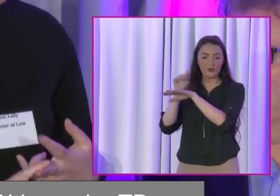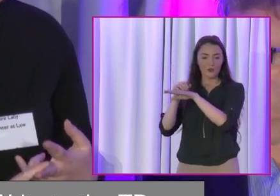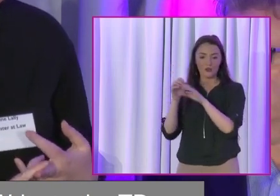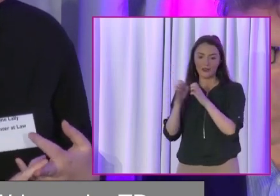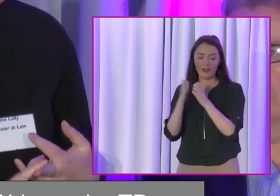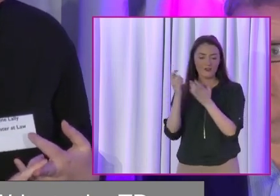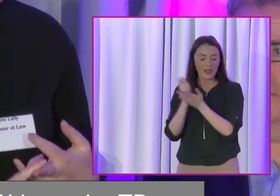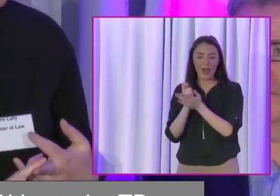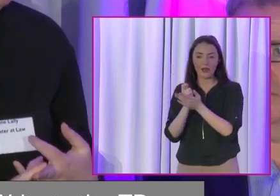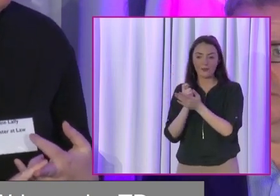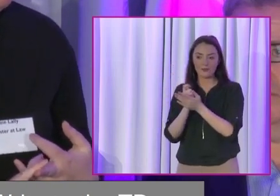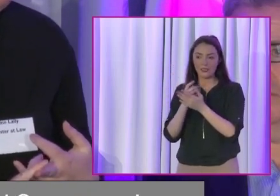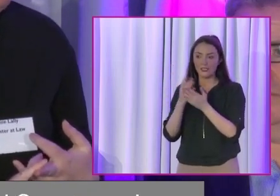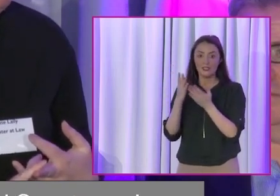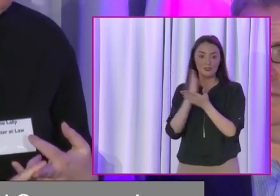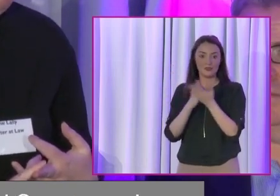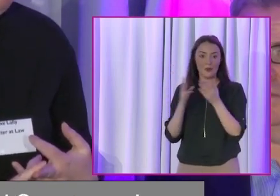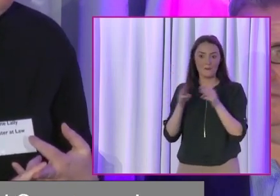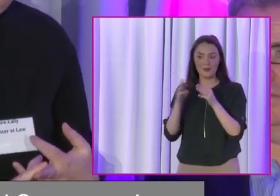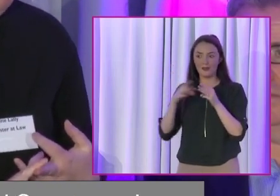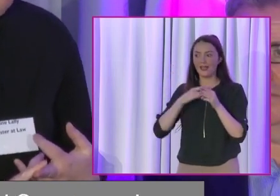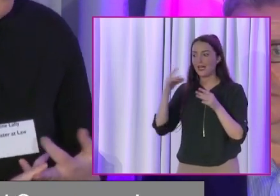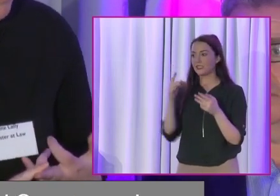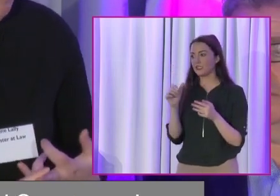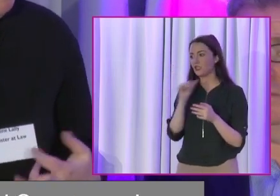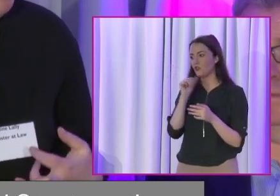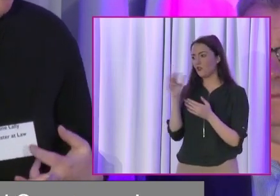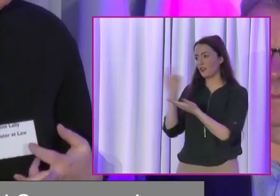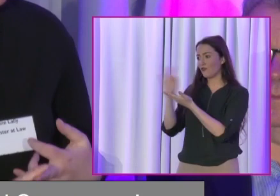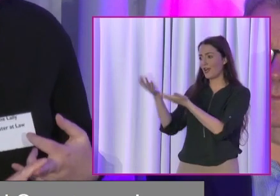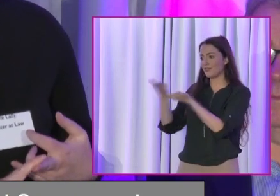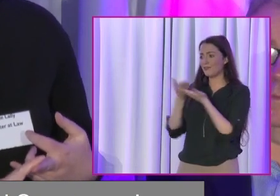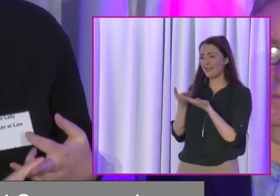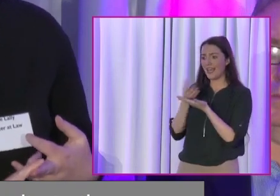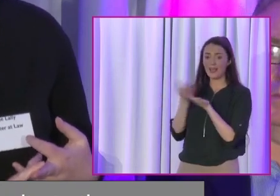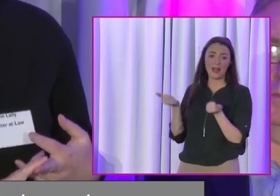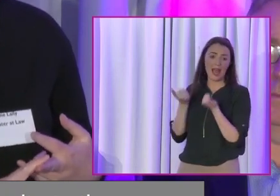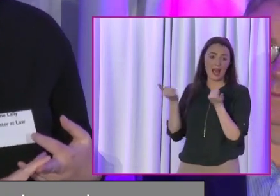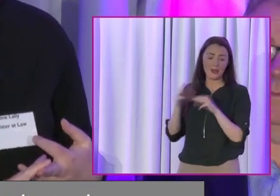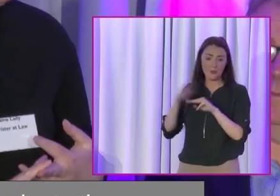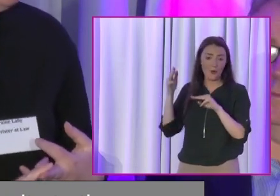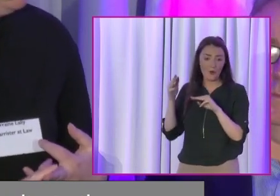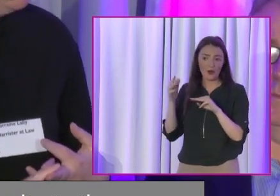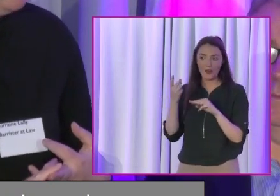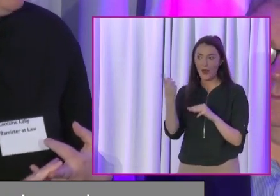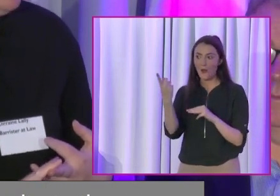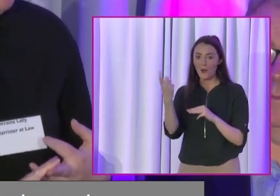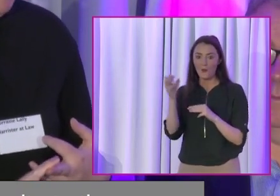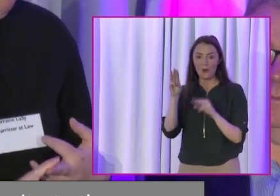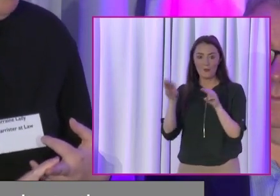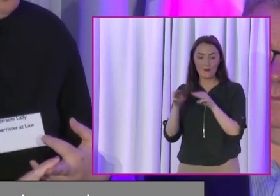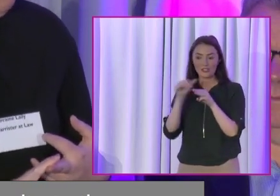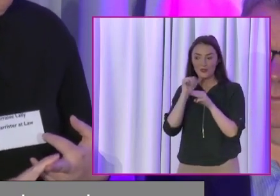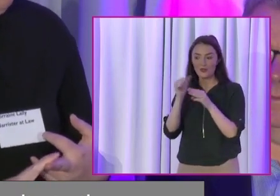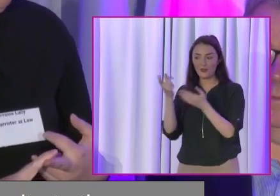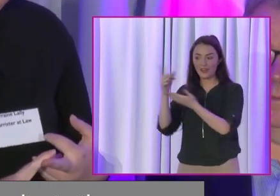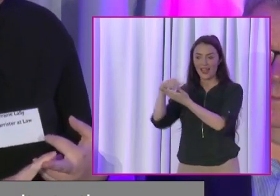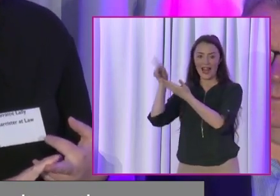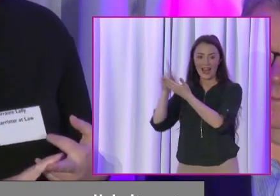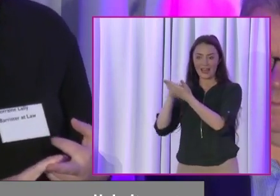this, some of them actually asked me not to write to them anymore. I have your names, by the way. One person didn't get re-elected last time.